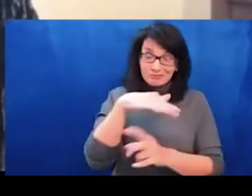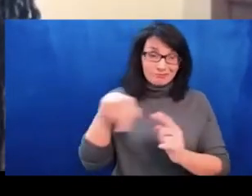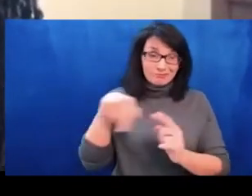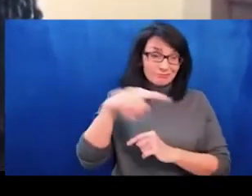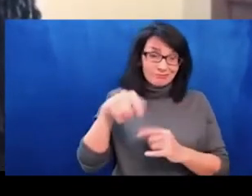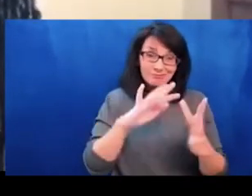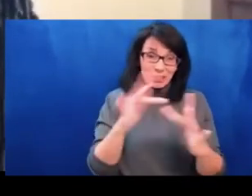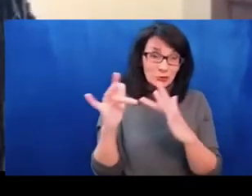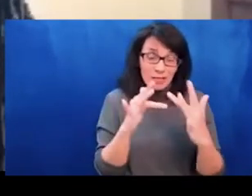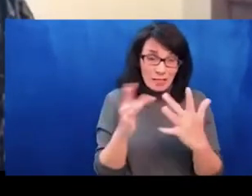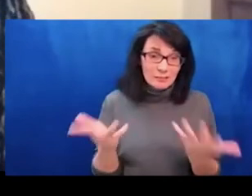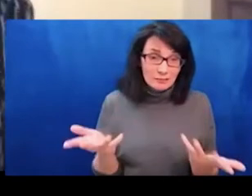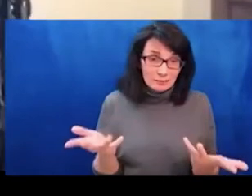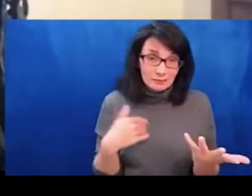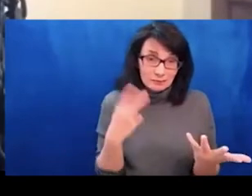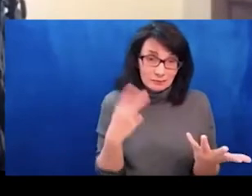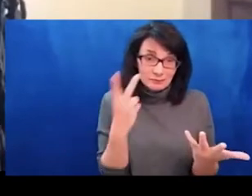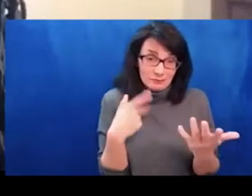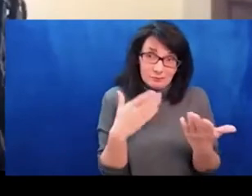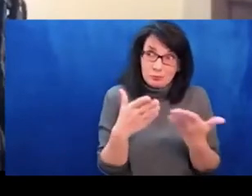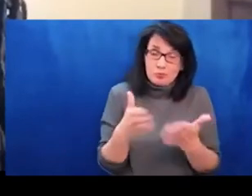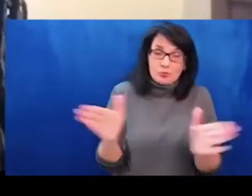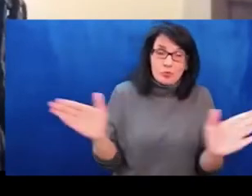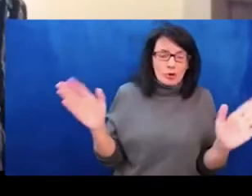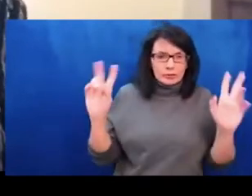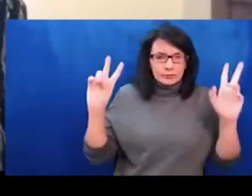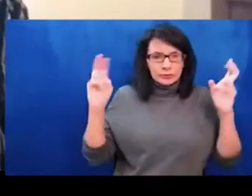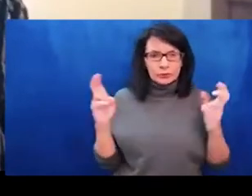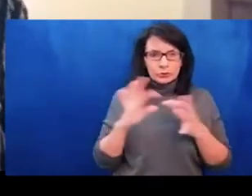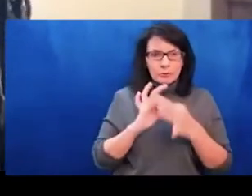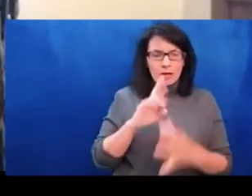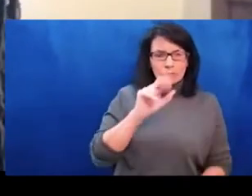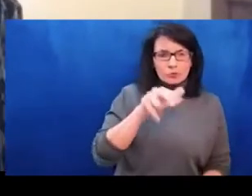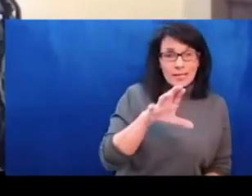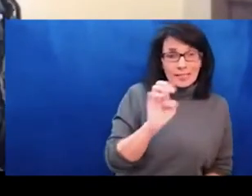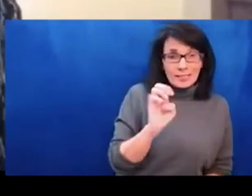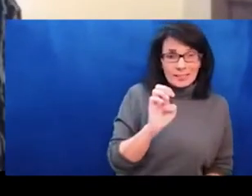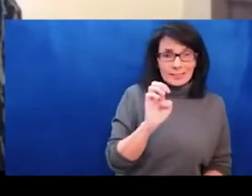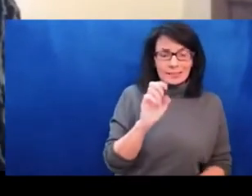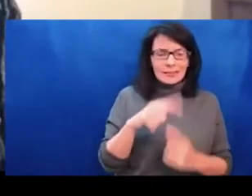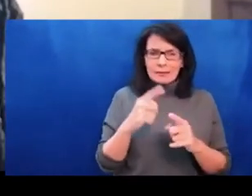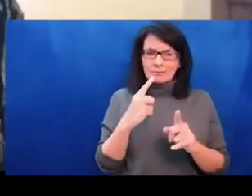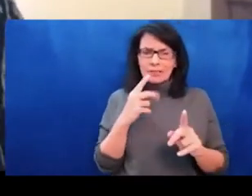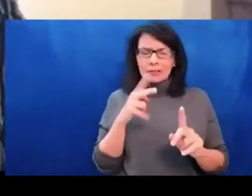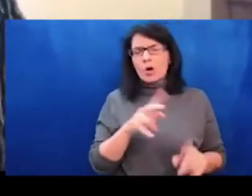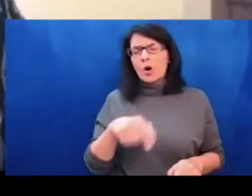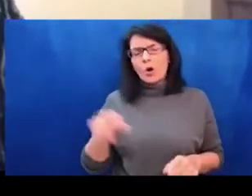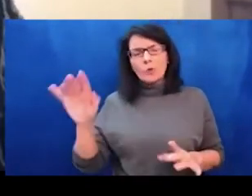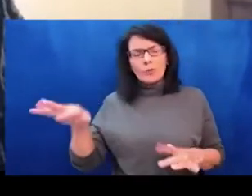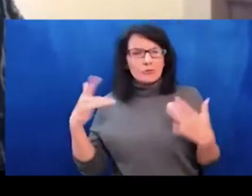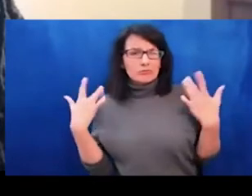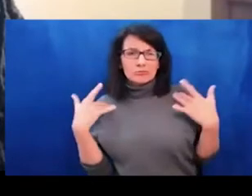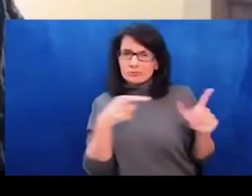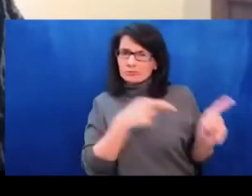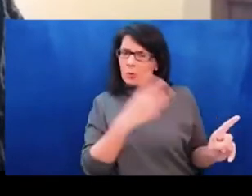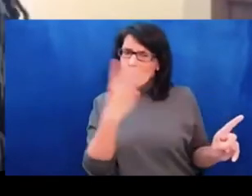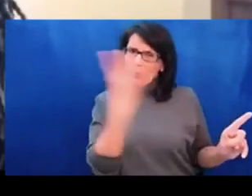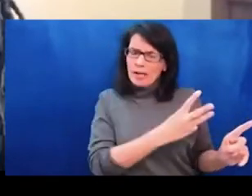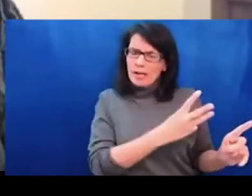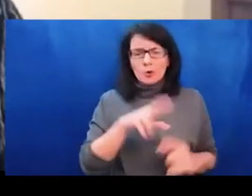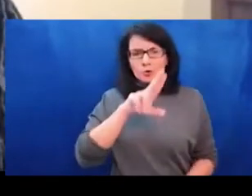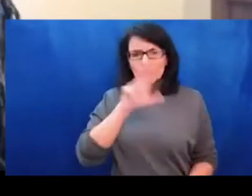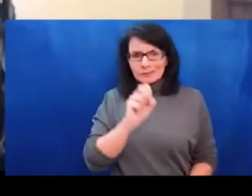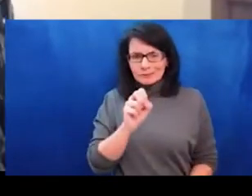unity, right, as a way of sowing a type of racism. so we actually saw this play out quite a bit in the